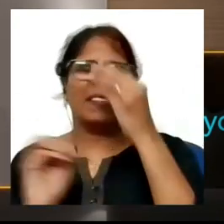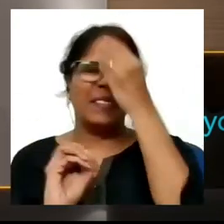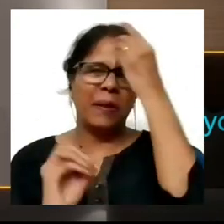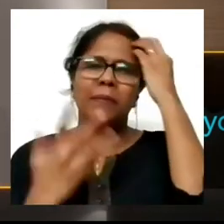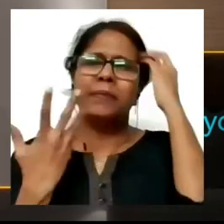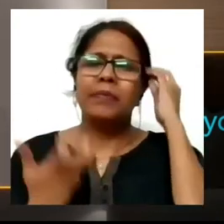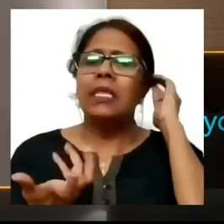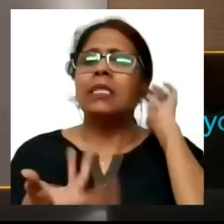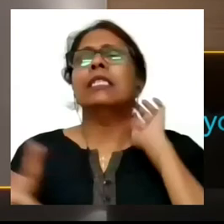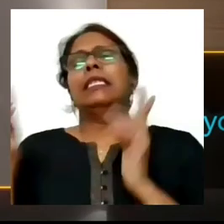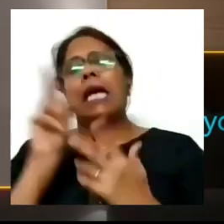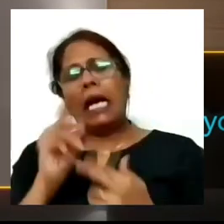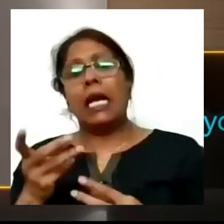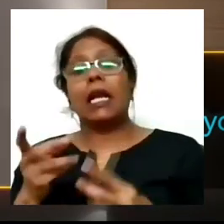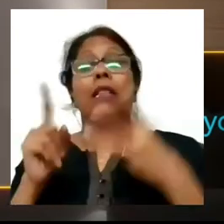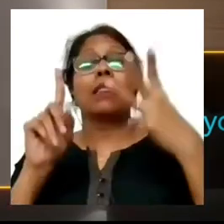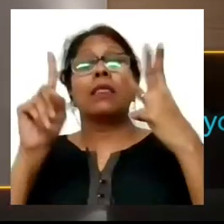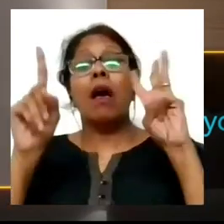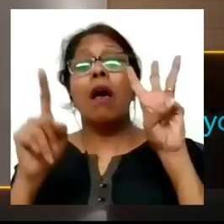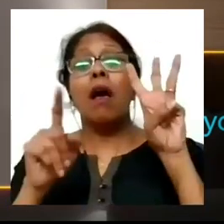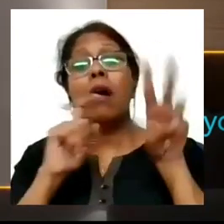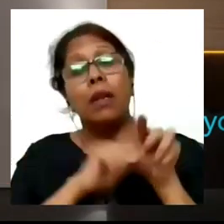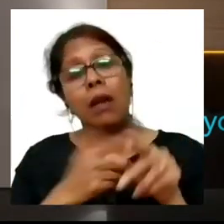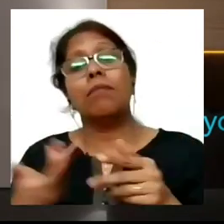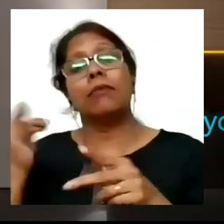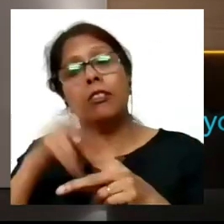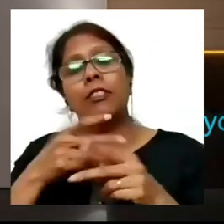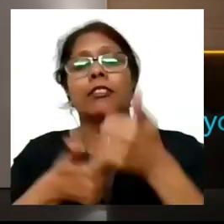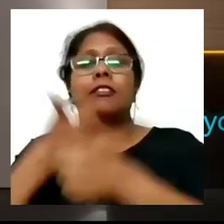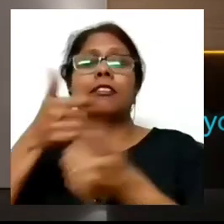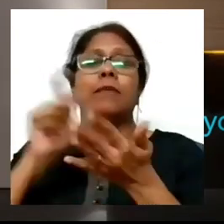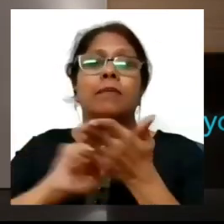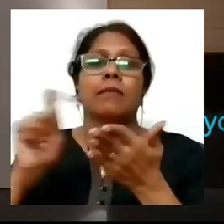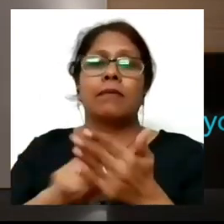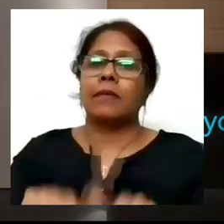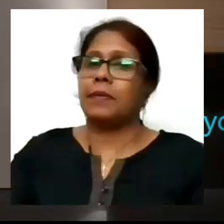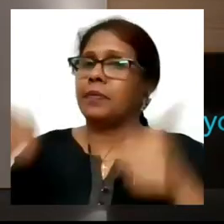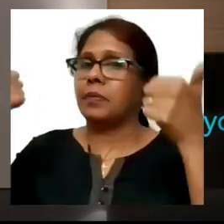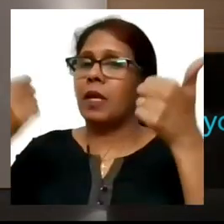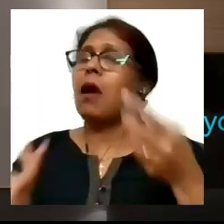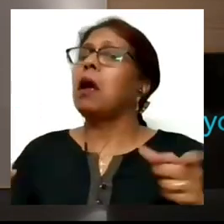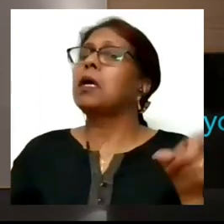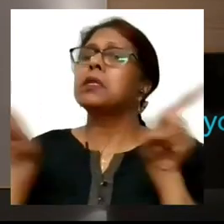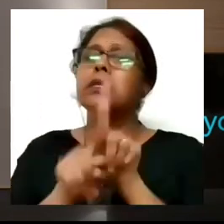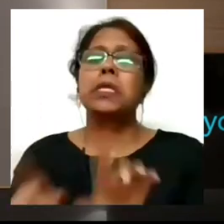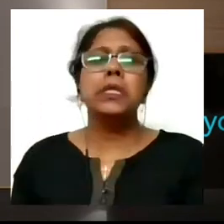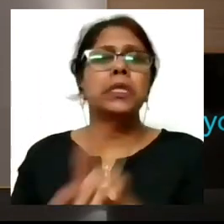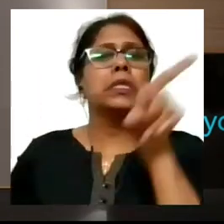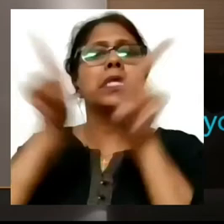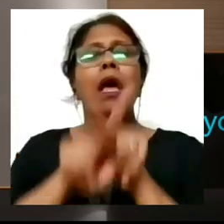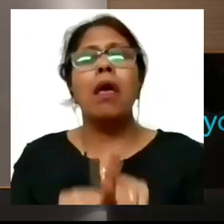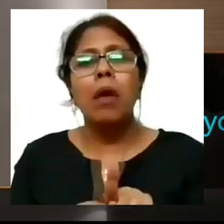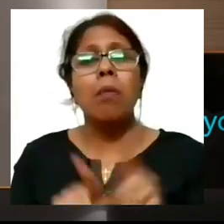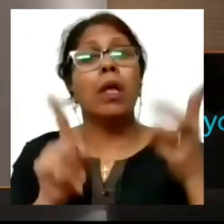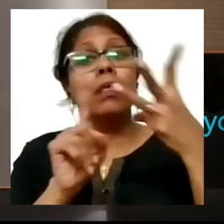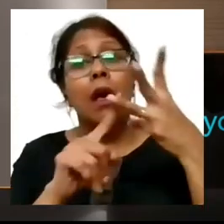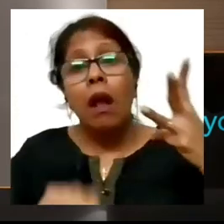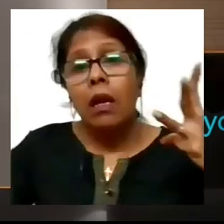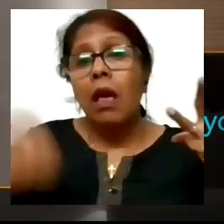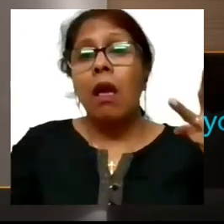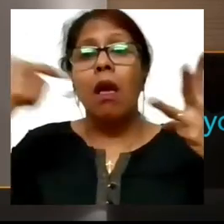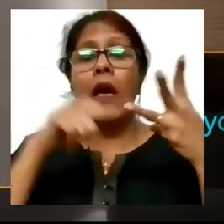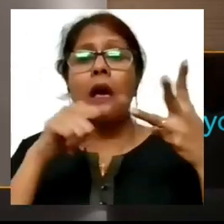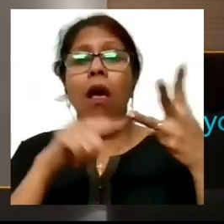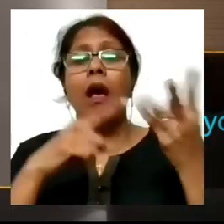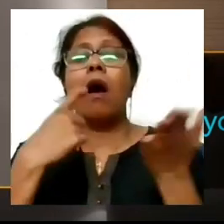and again the same thing happens in my third attempt I again get the same